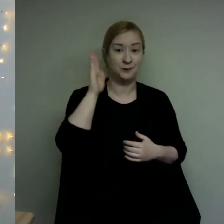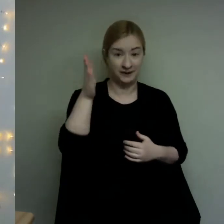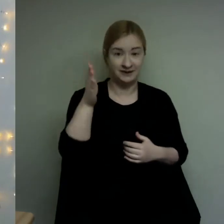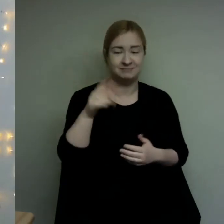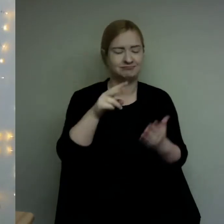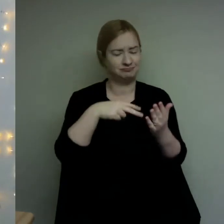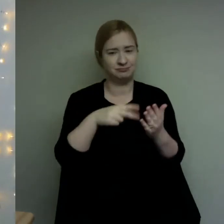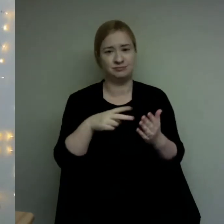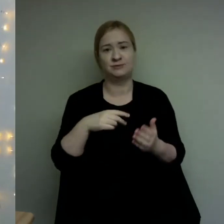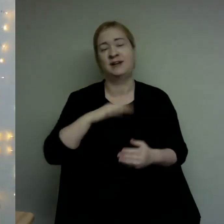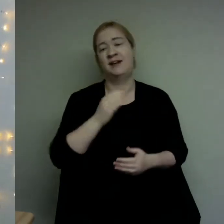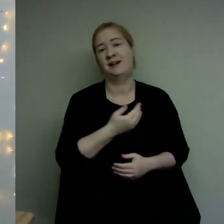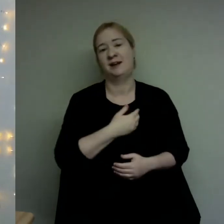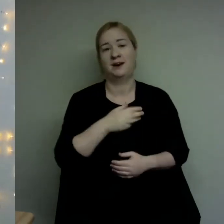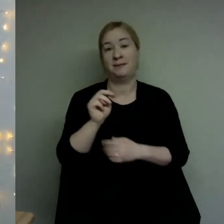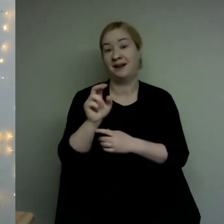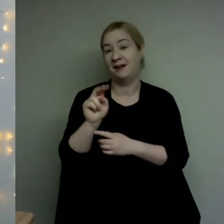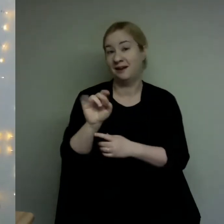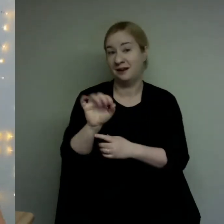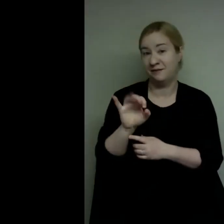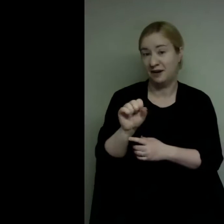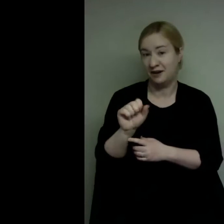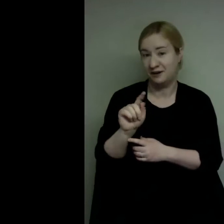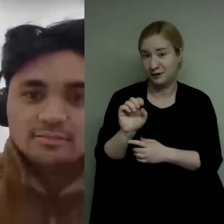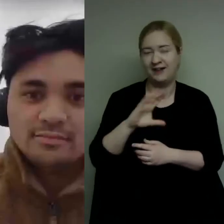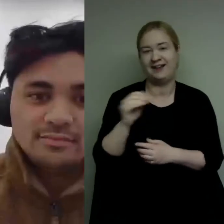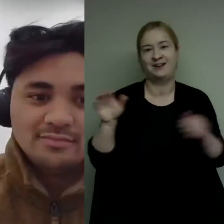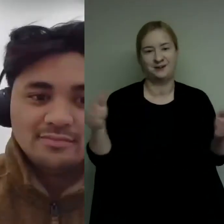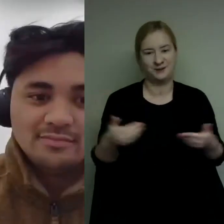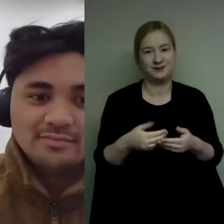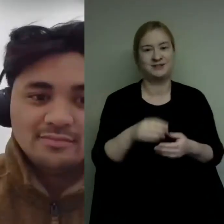introduce our speakers so welcome to the front john